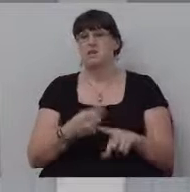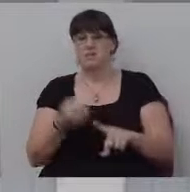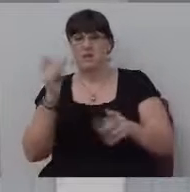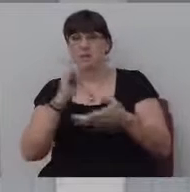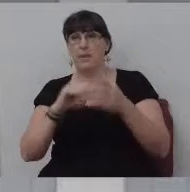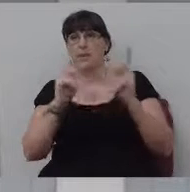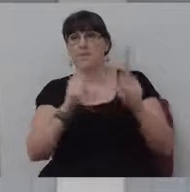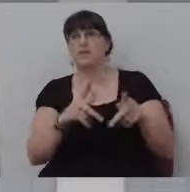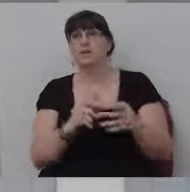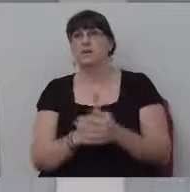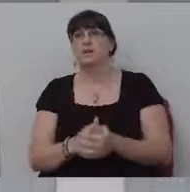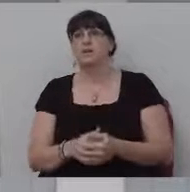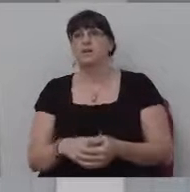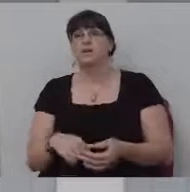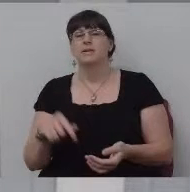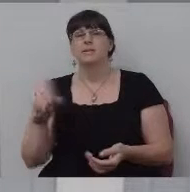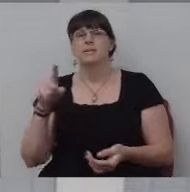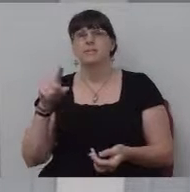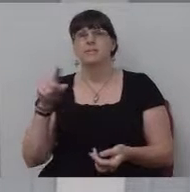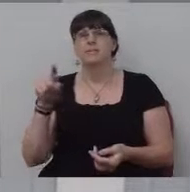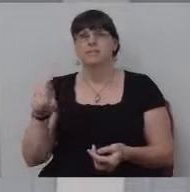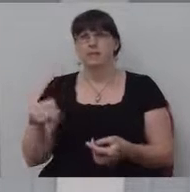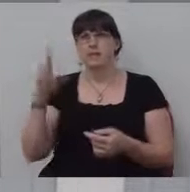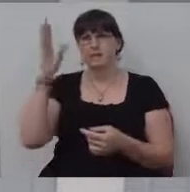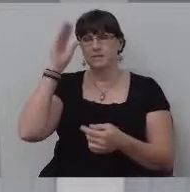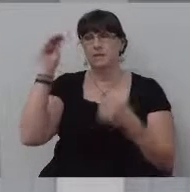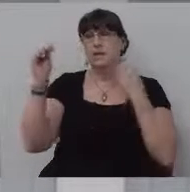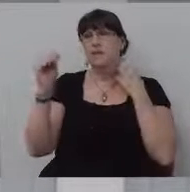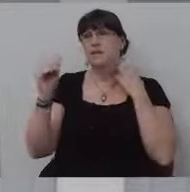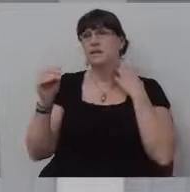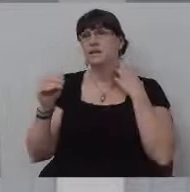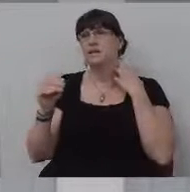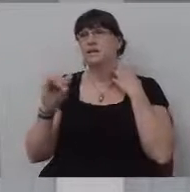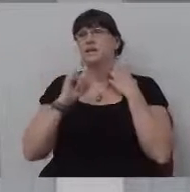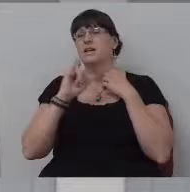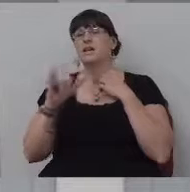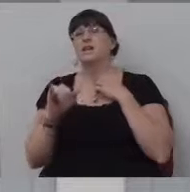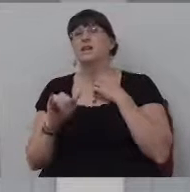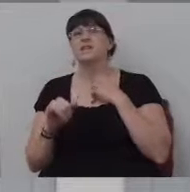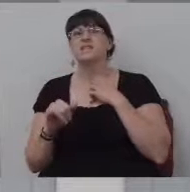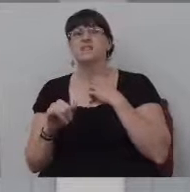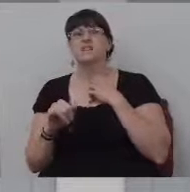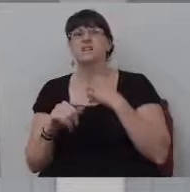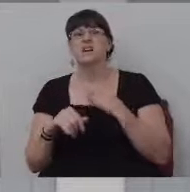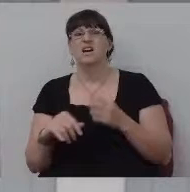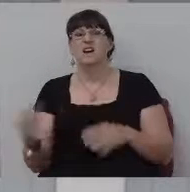I look at the pastor and say, this guy is a crook. And he says, just consider him broken.